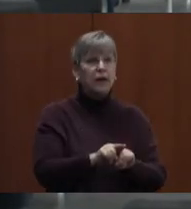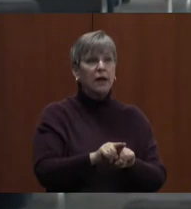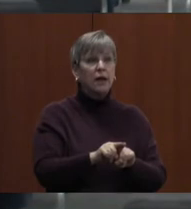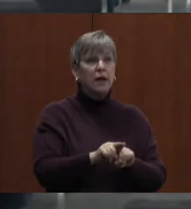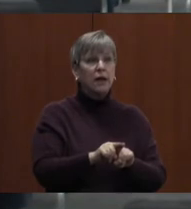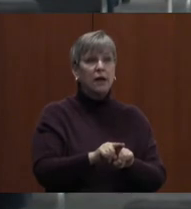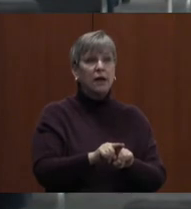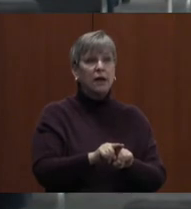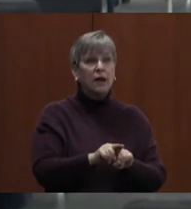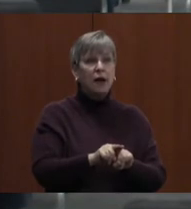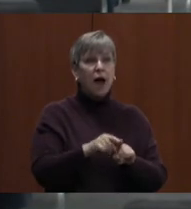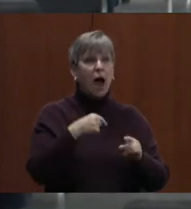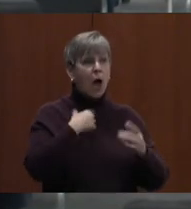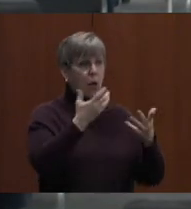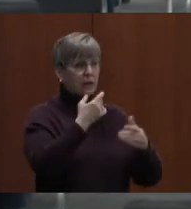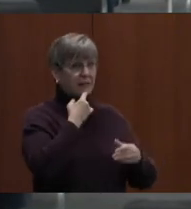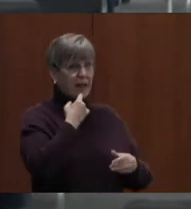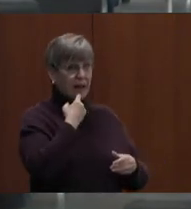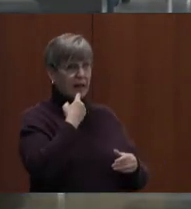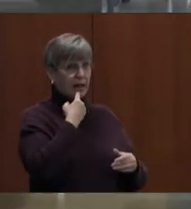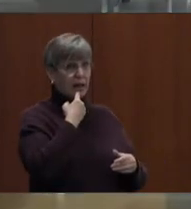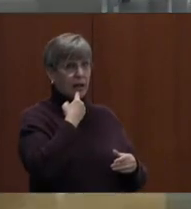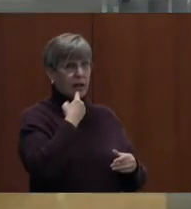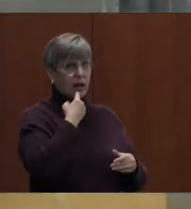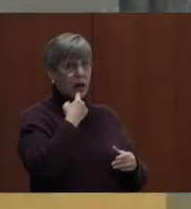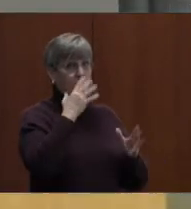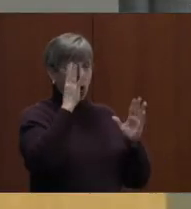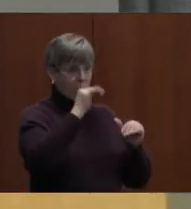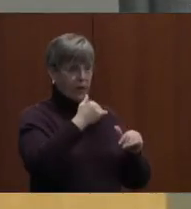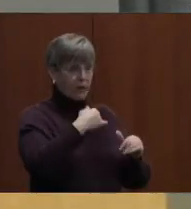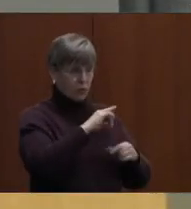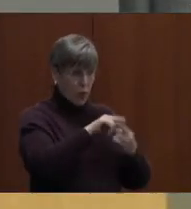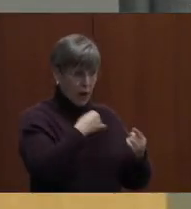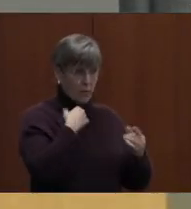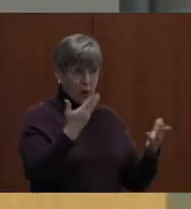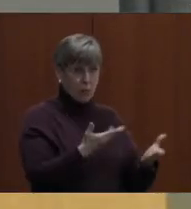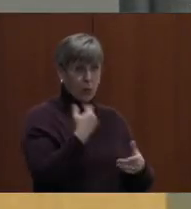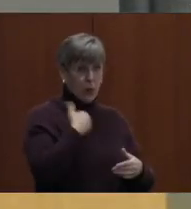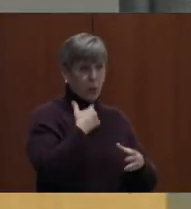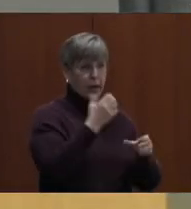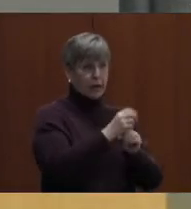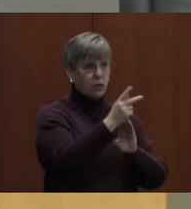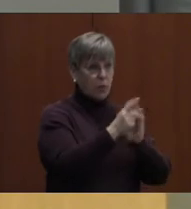hopefully it's on my watch. At some point we're going to get to policy R2-D2.